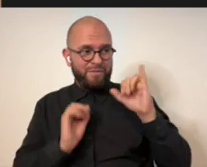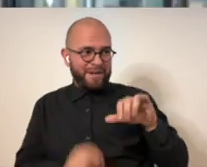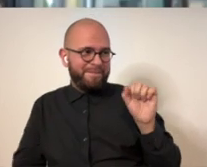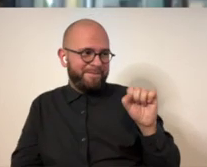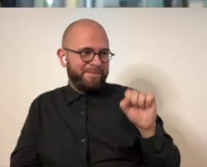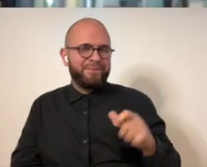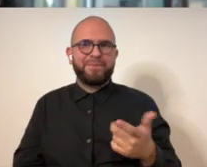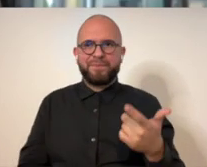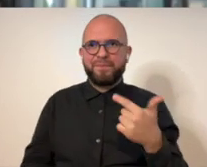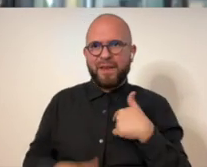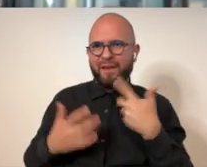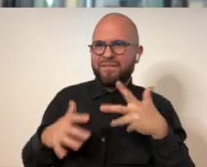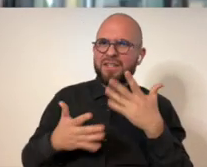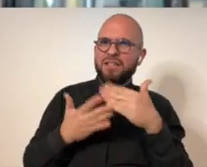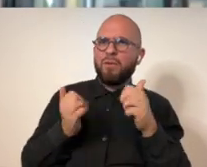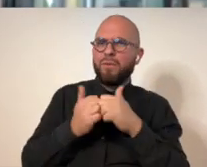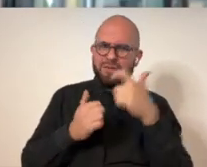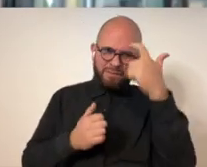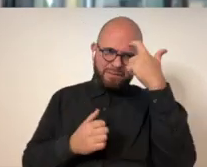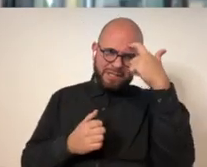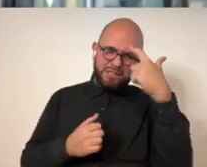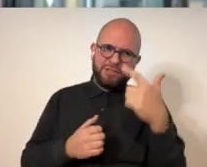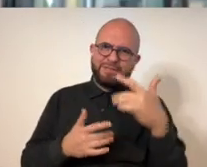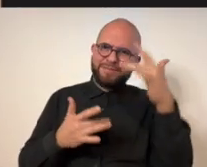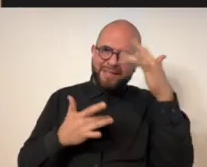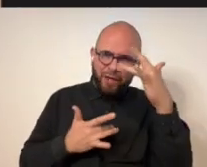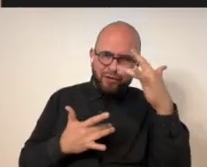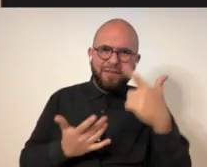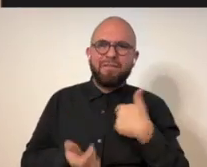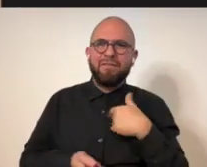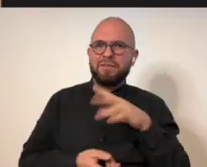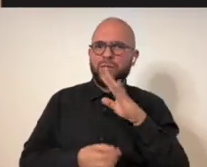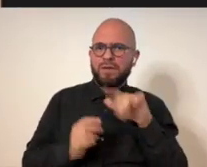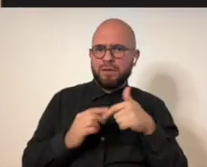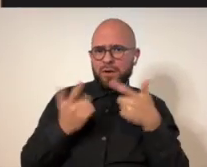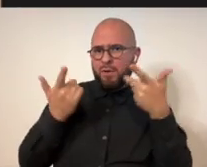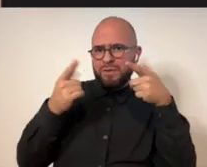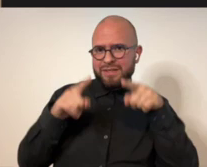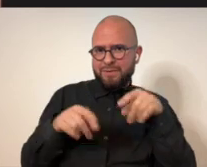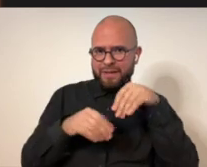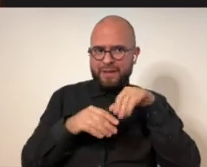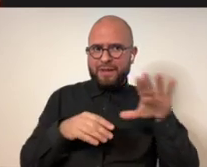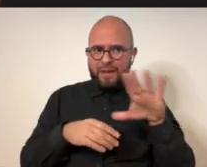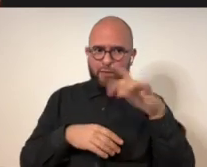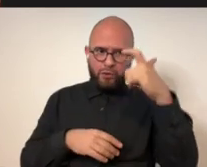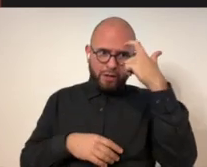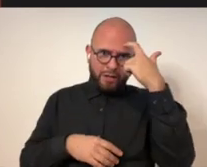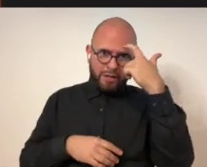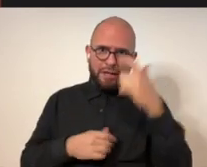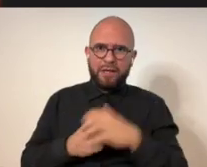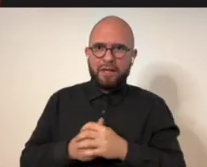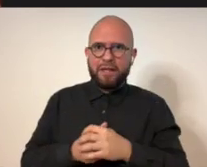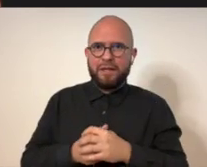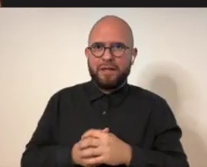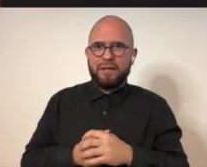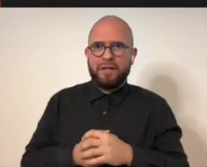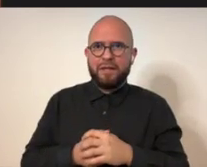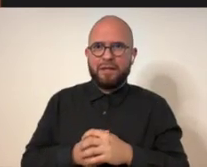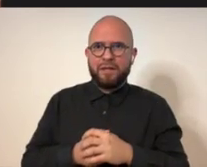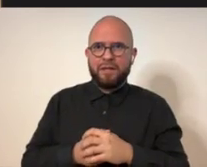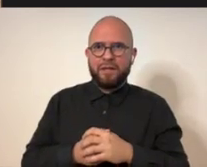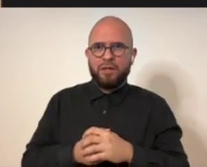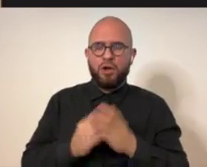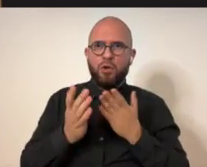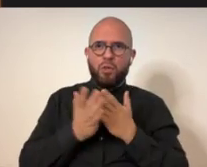Here's to more of that. Yeah. I've done someone on mental illness where I talk about